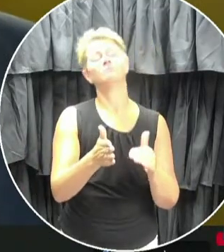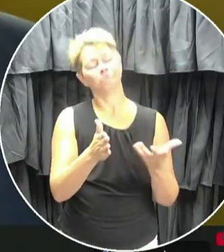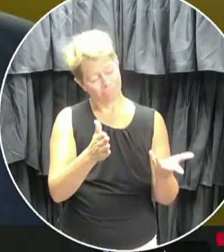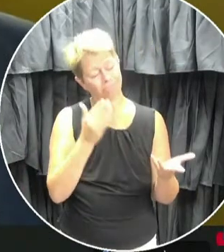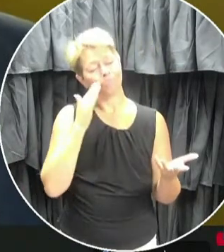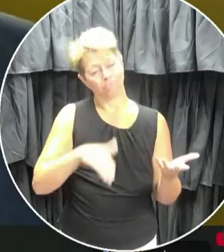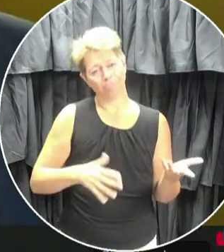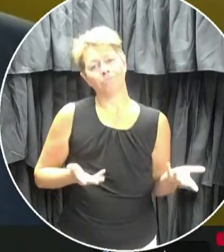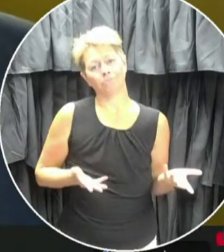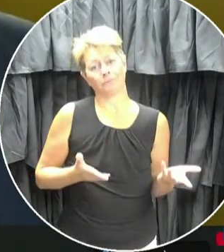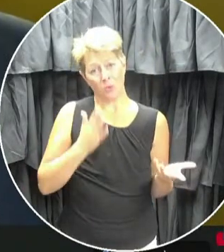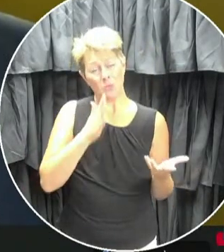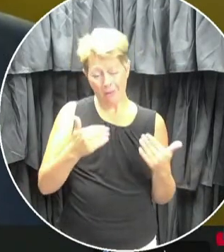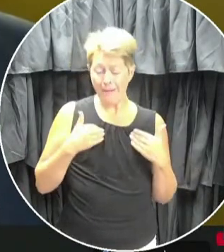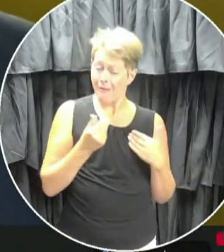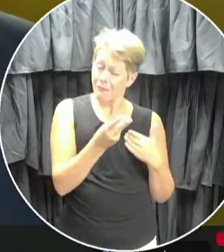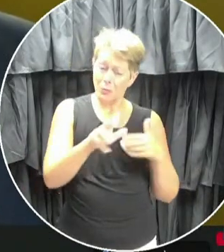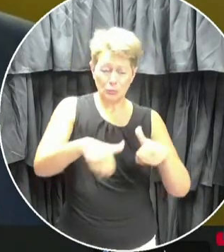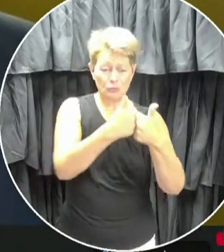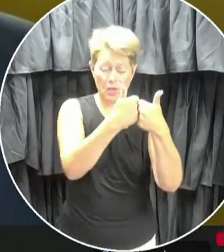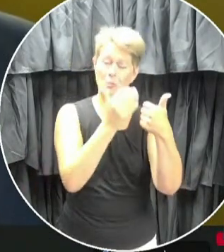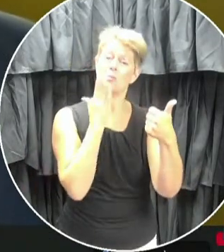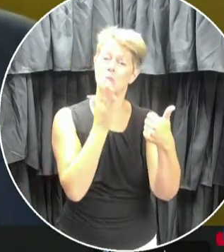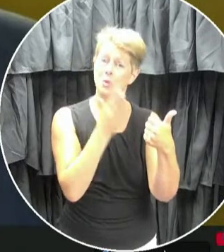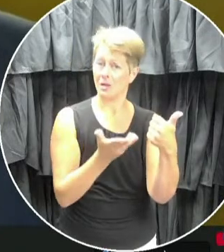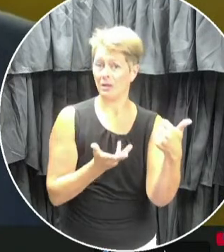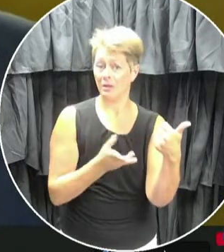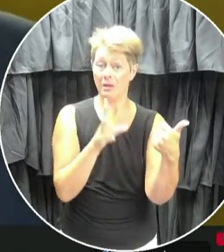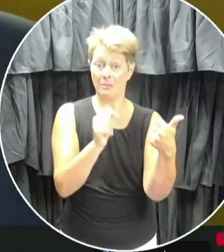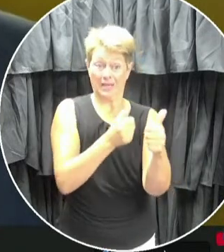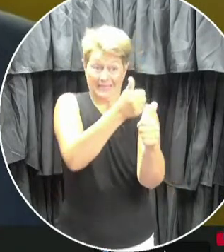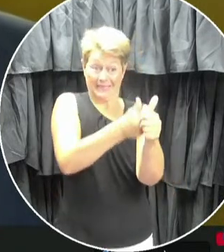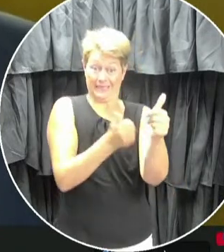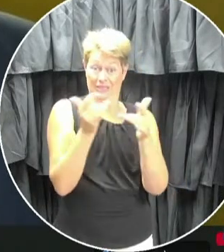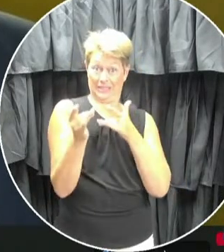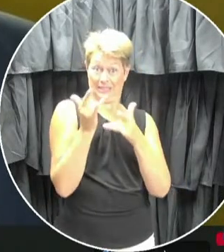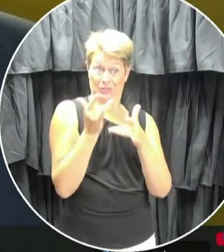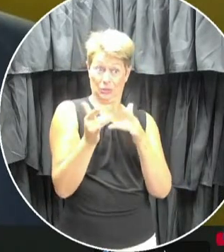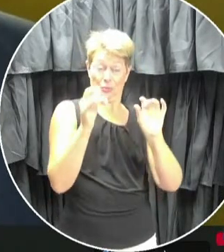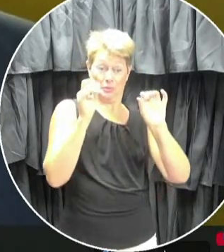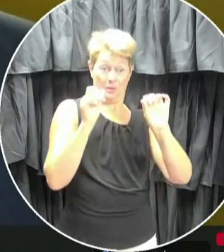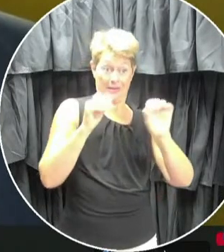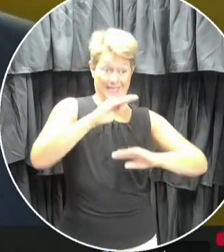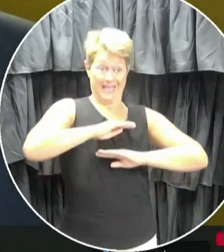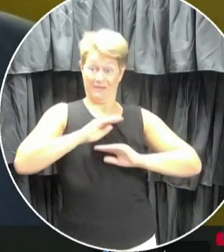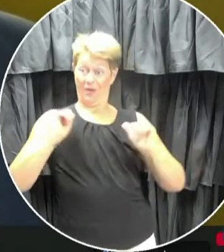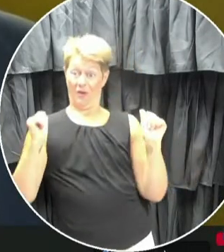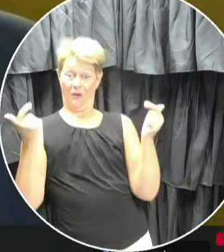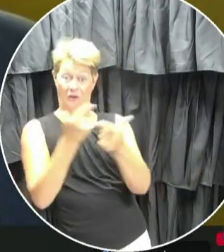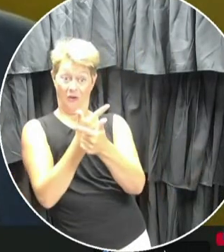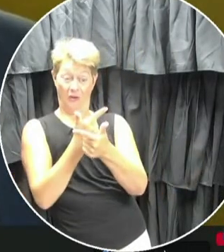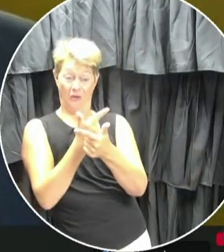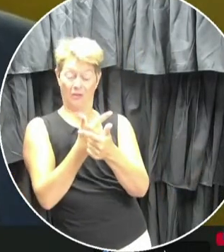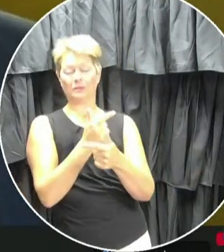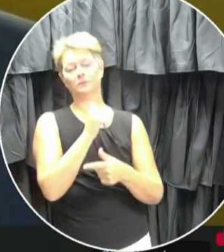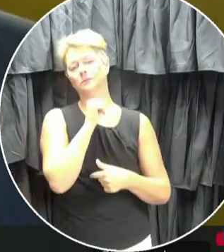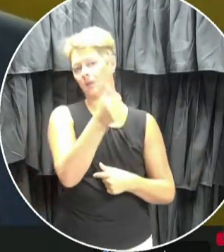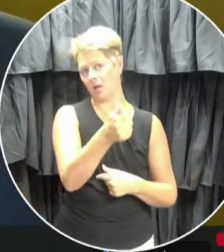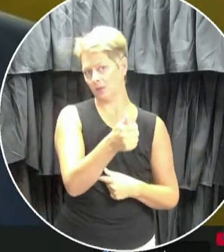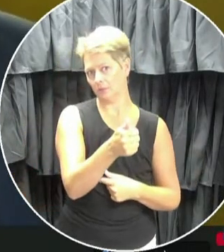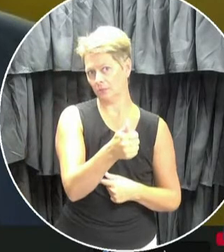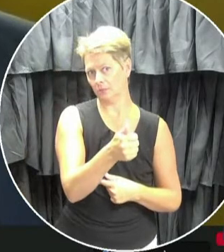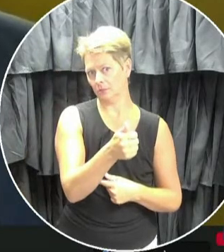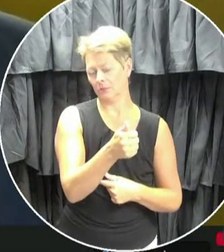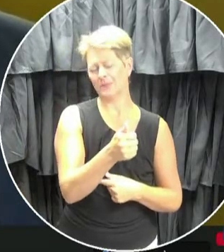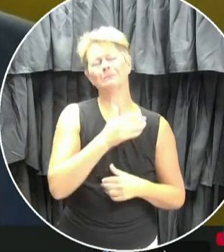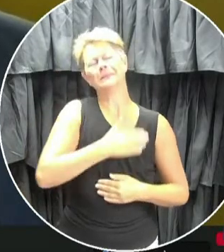will be challenges, and frankly, not every issue will be addressed to everyone's satisfaction. So we would ask people